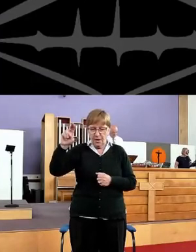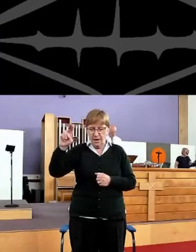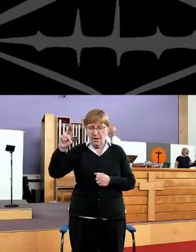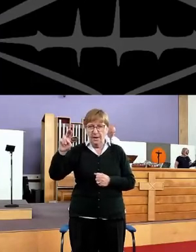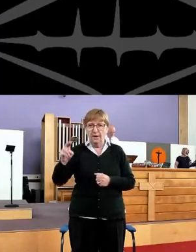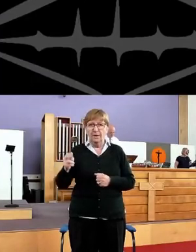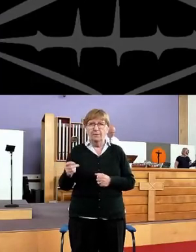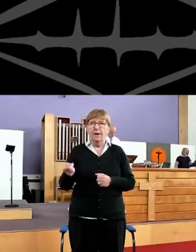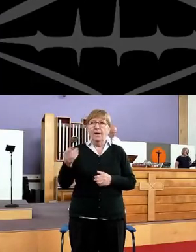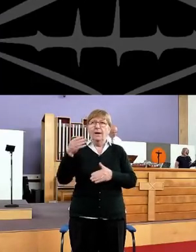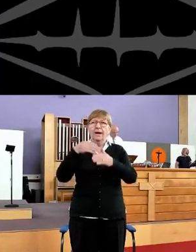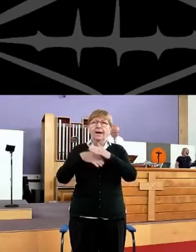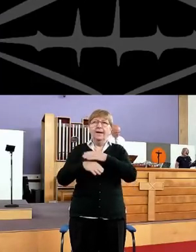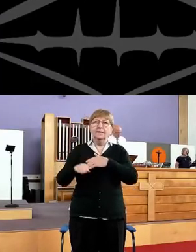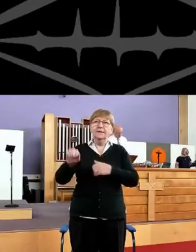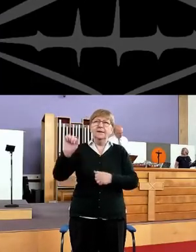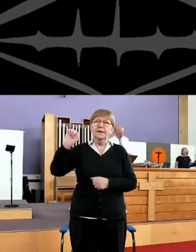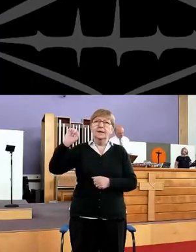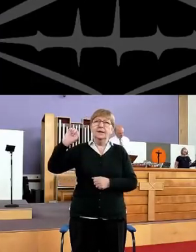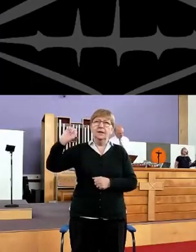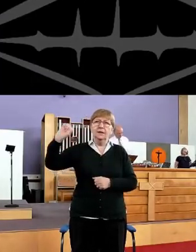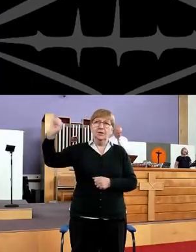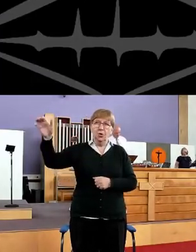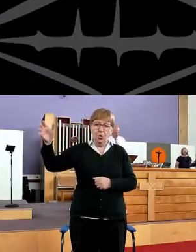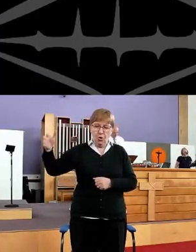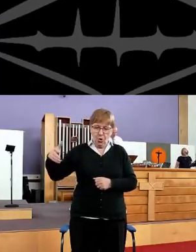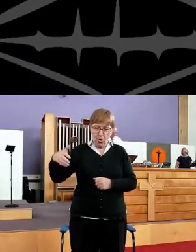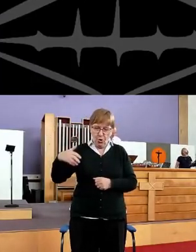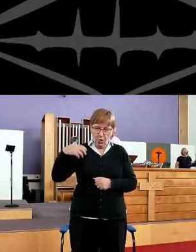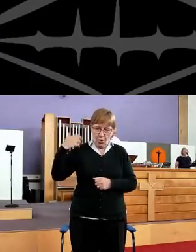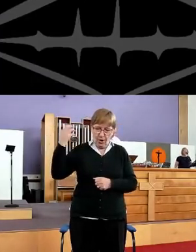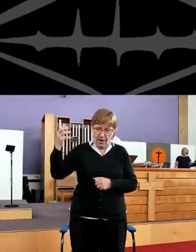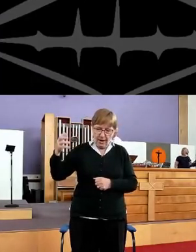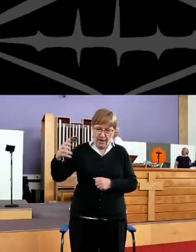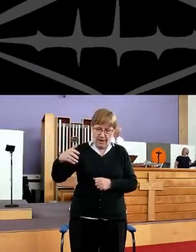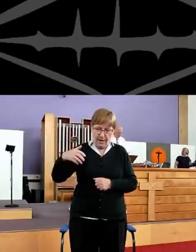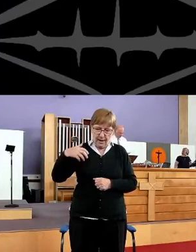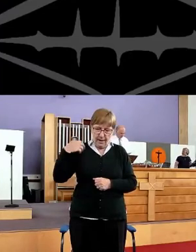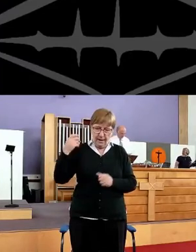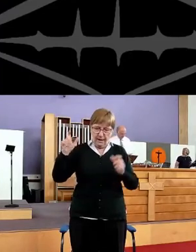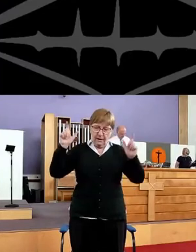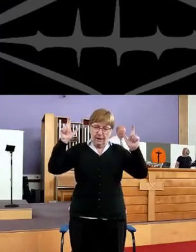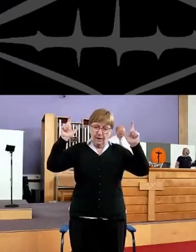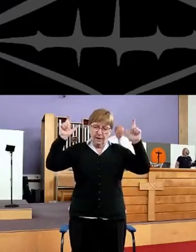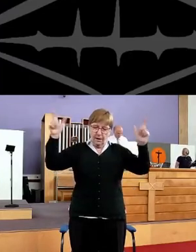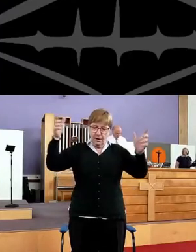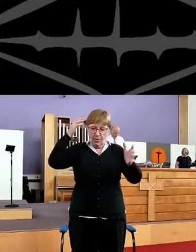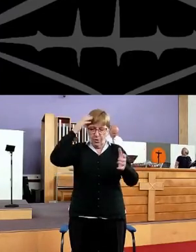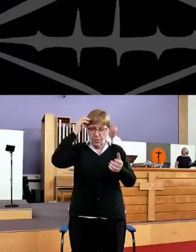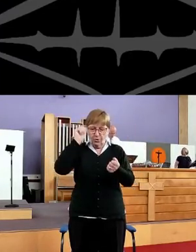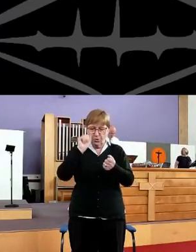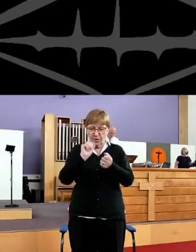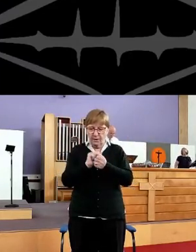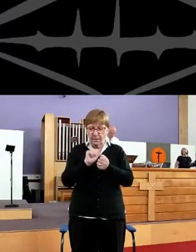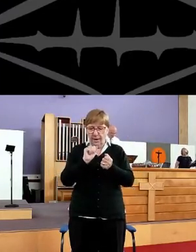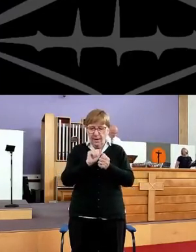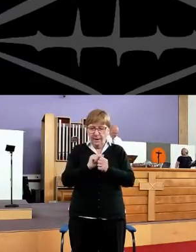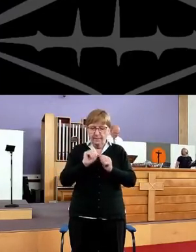faith And in our anger Lord,